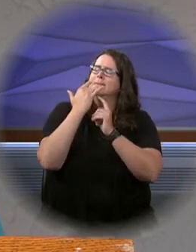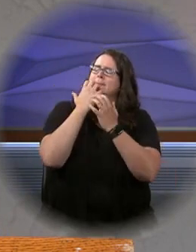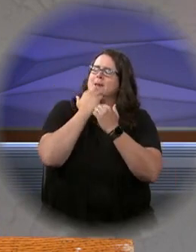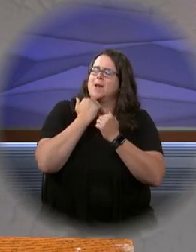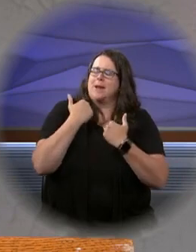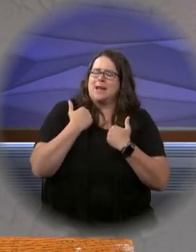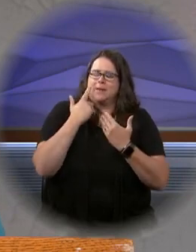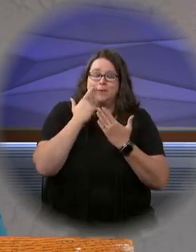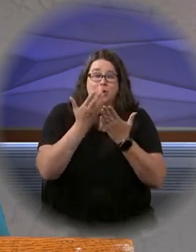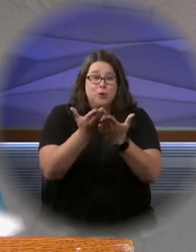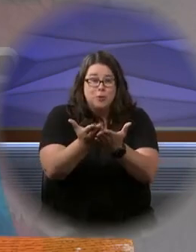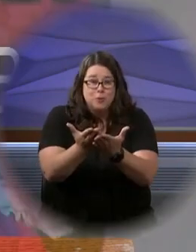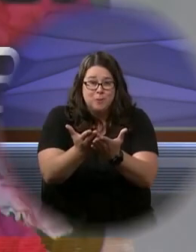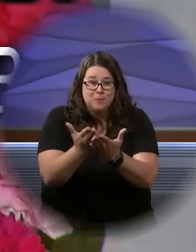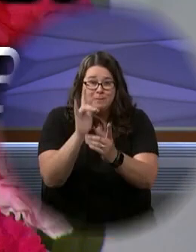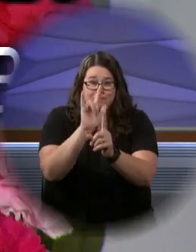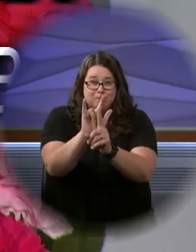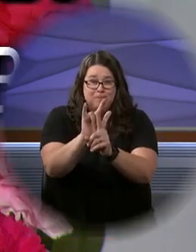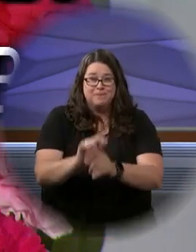for you.